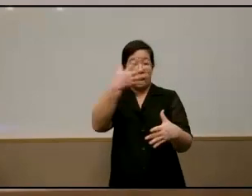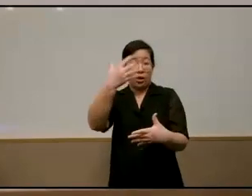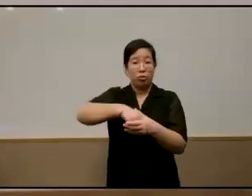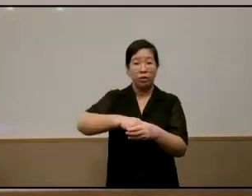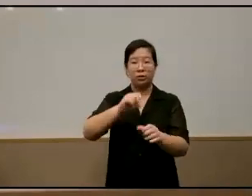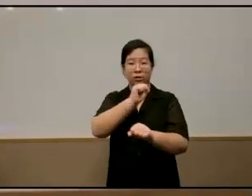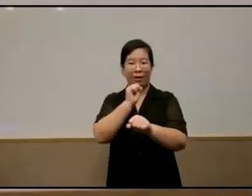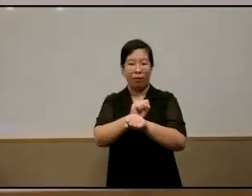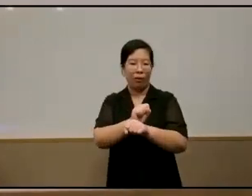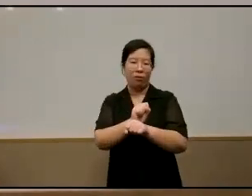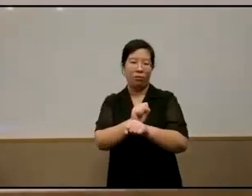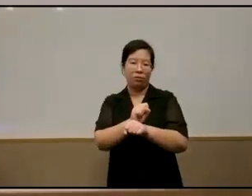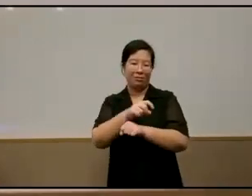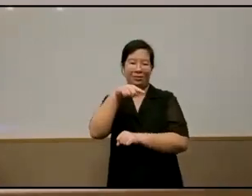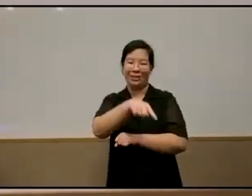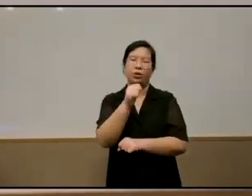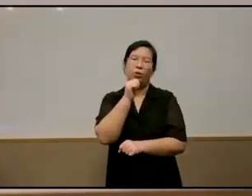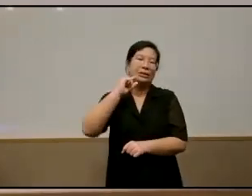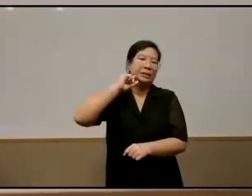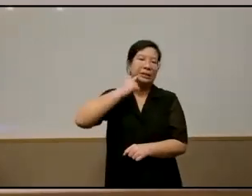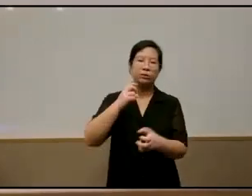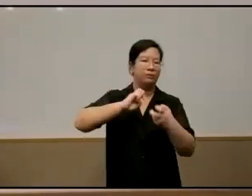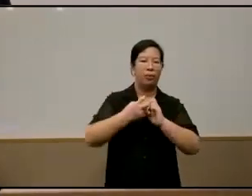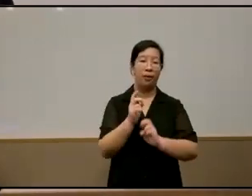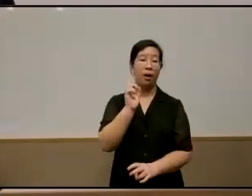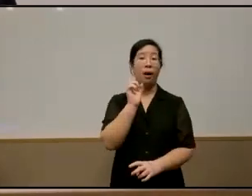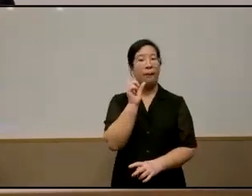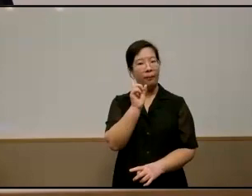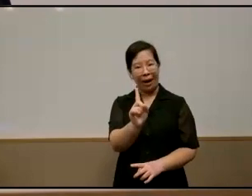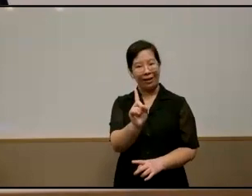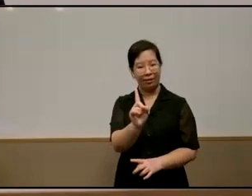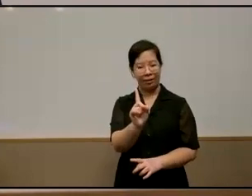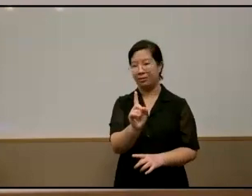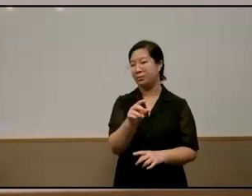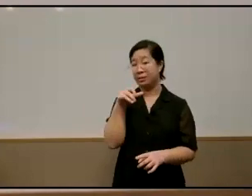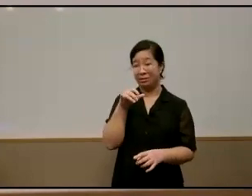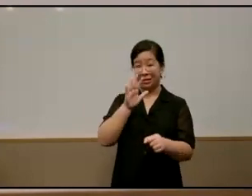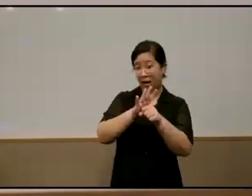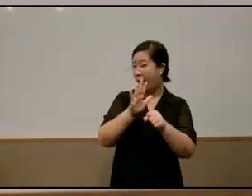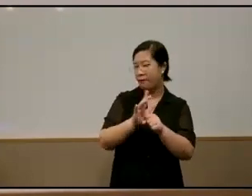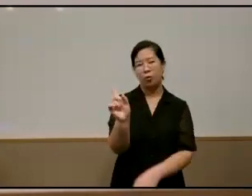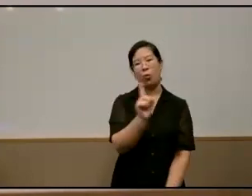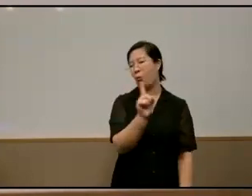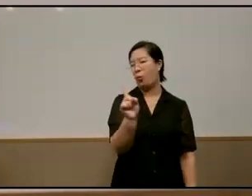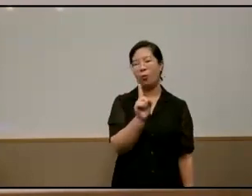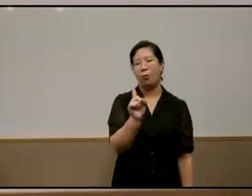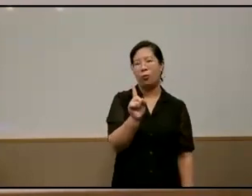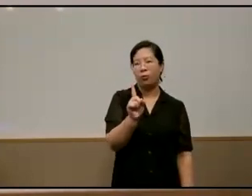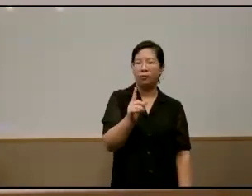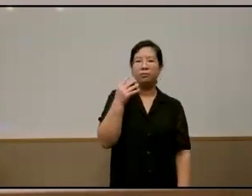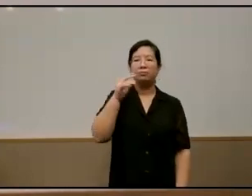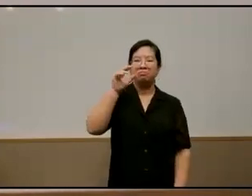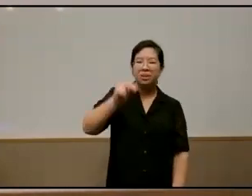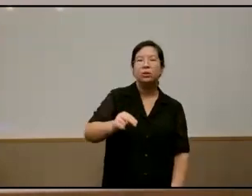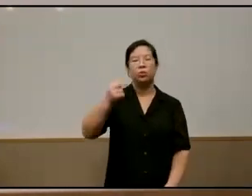singapore this is not a serious problem but this is insufficient as we begin to think about just education through